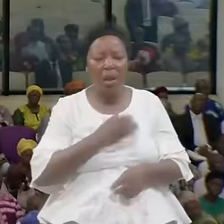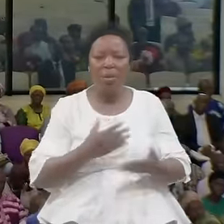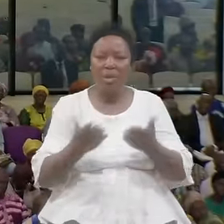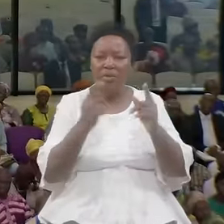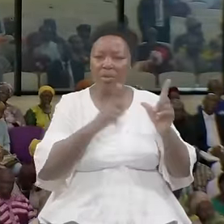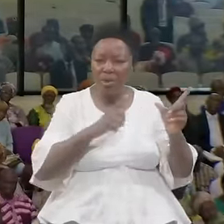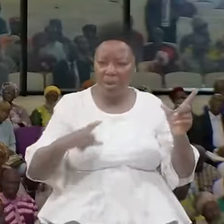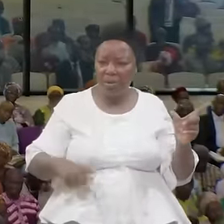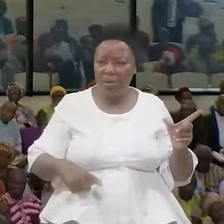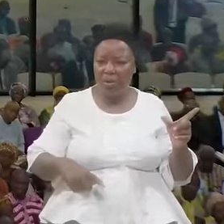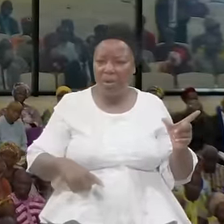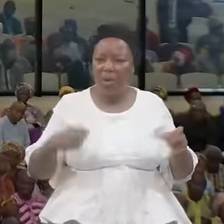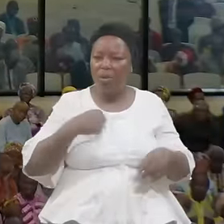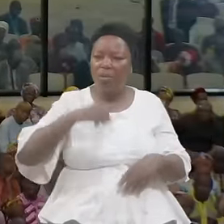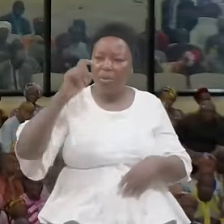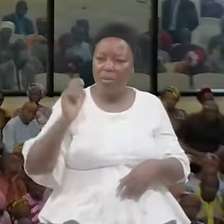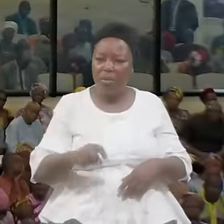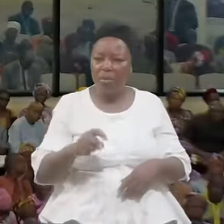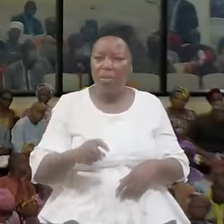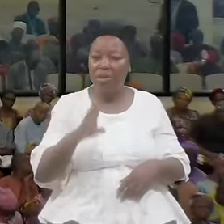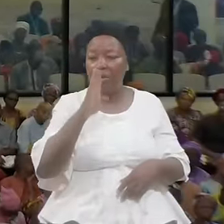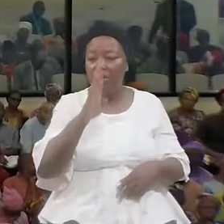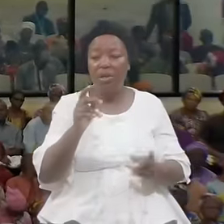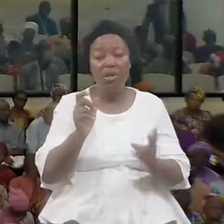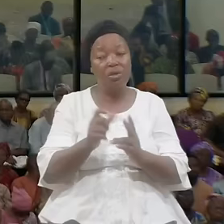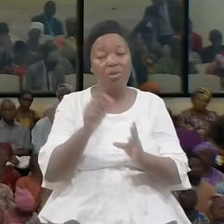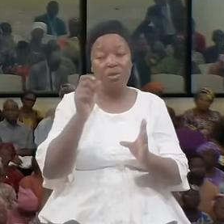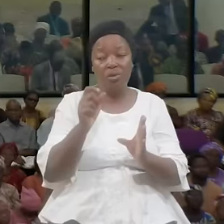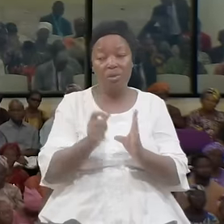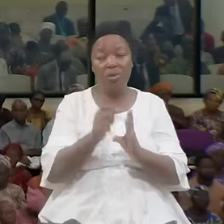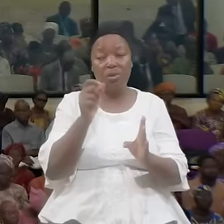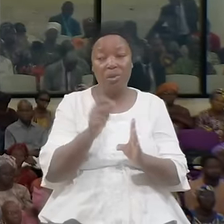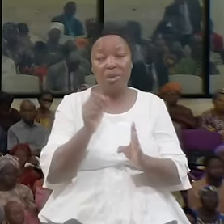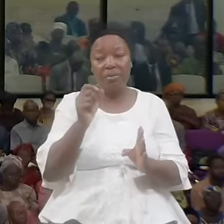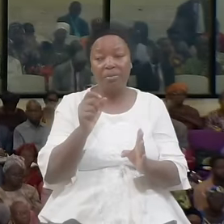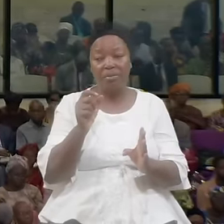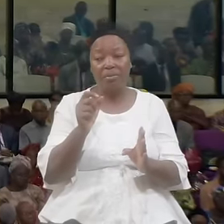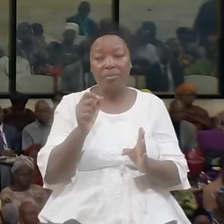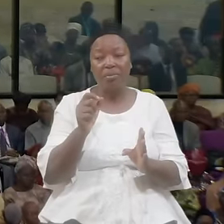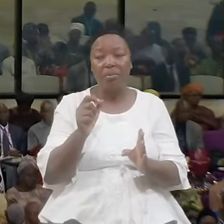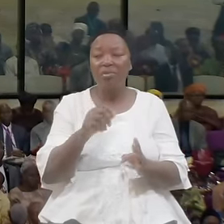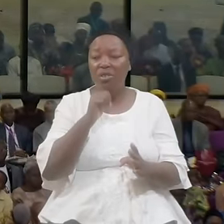Lord We Must Be Choosing Not Somebody From The Back Door